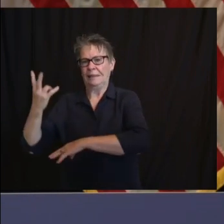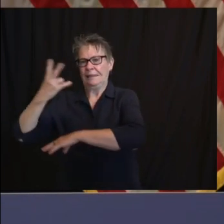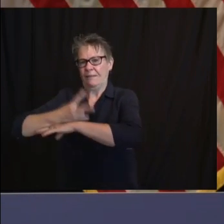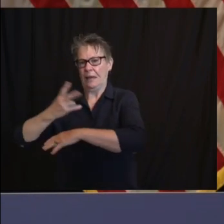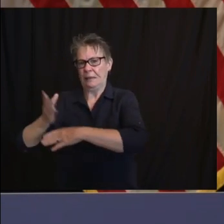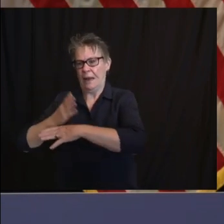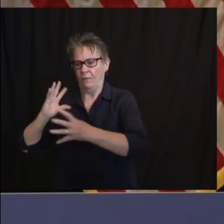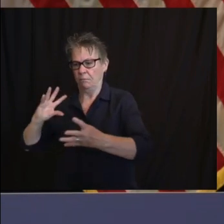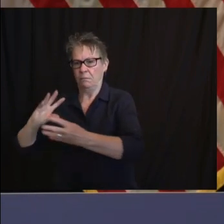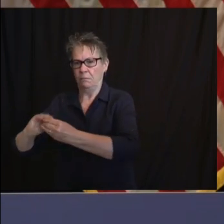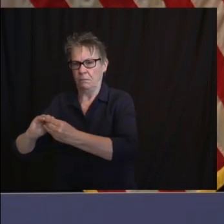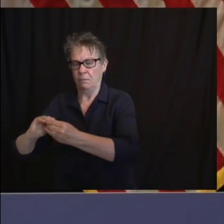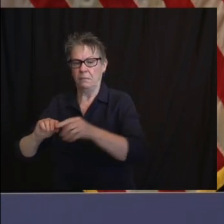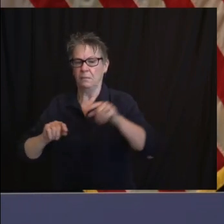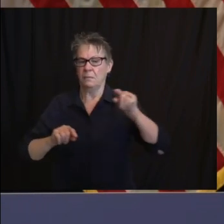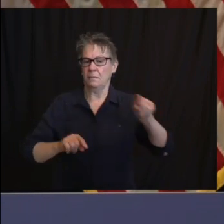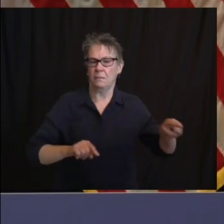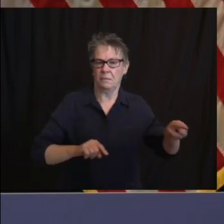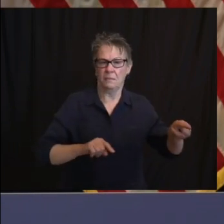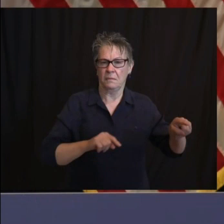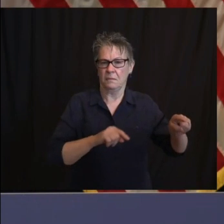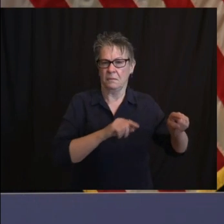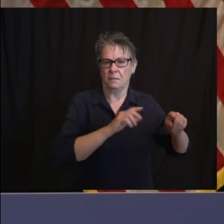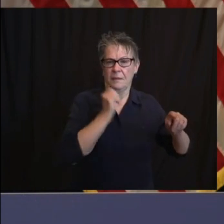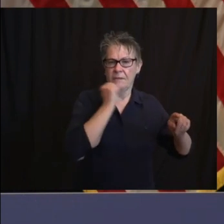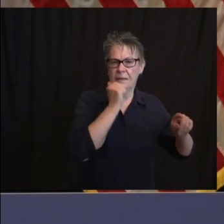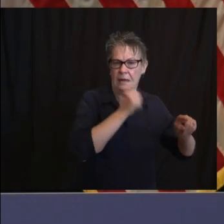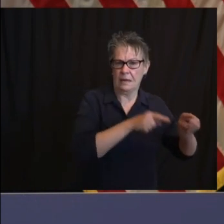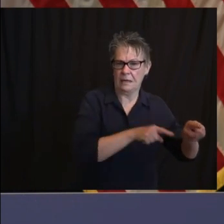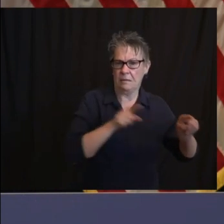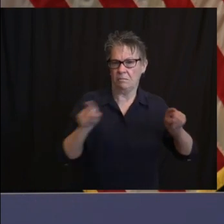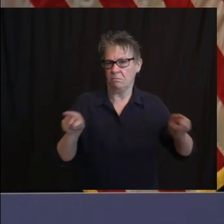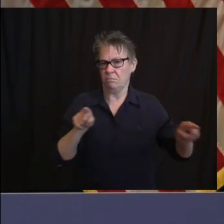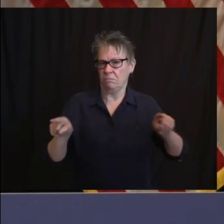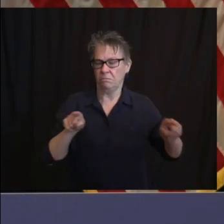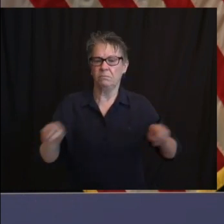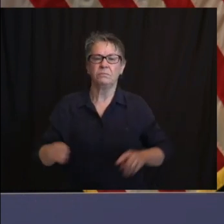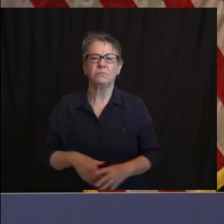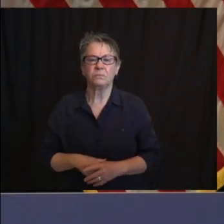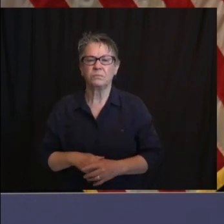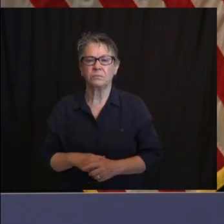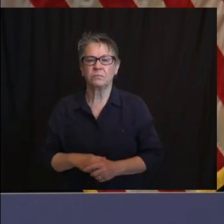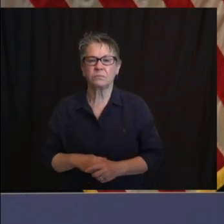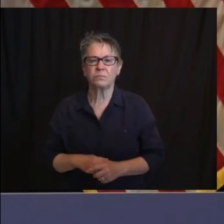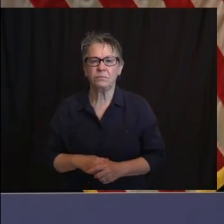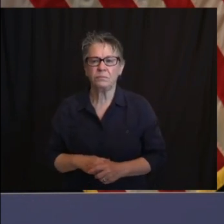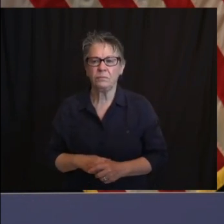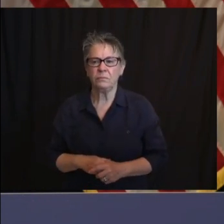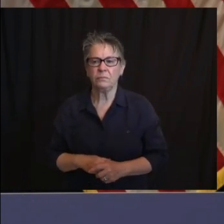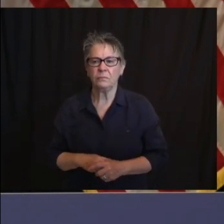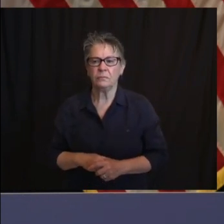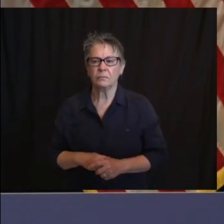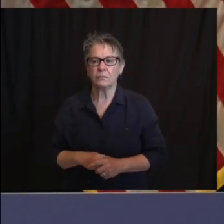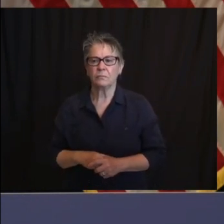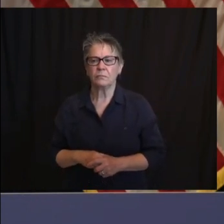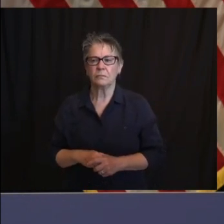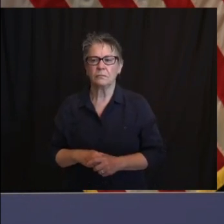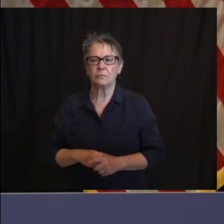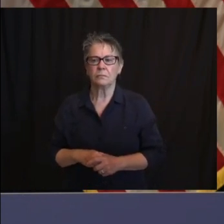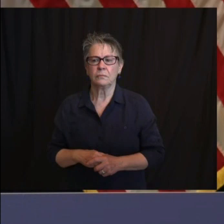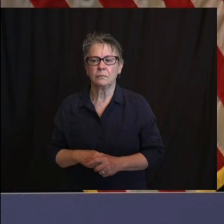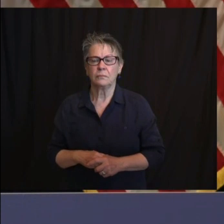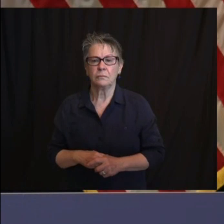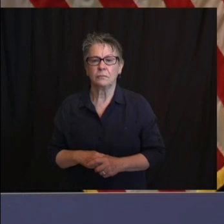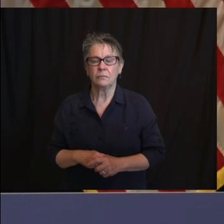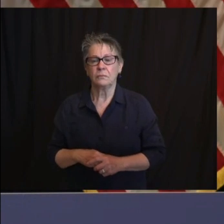couple of weeks. You've mentioned that we're going to have more testing, more contact tracers are continuing to be hired. Can you